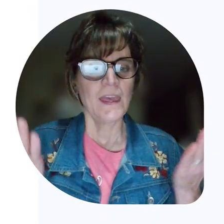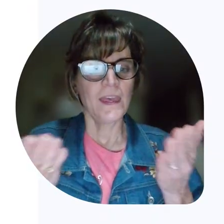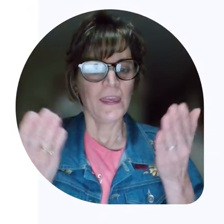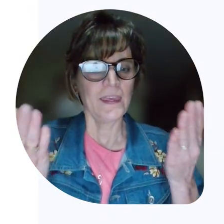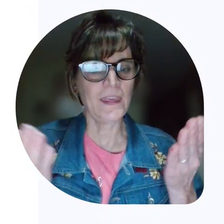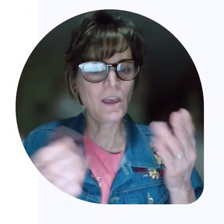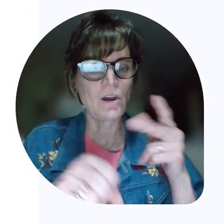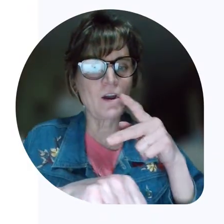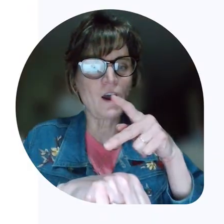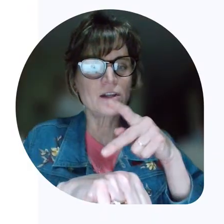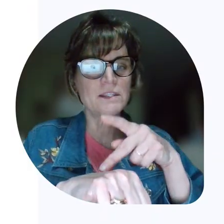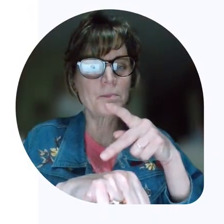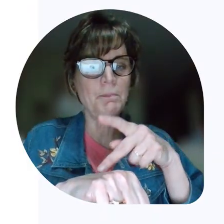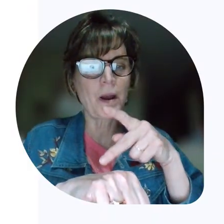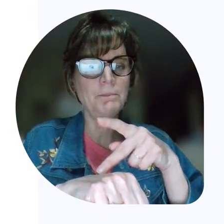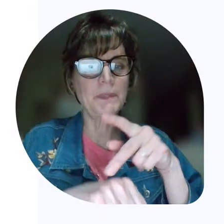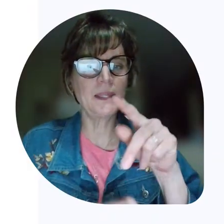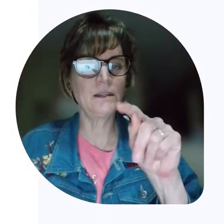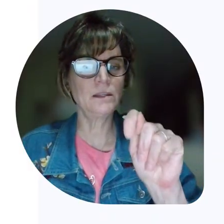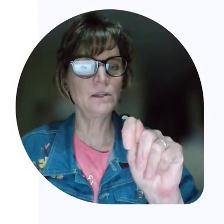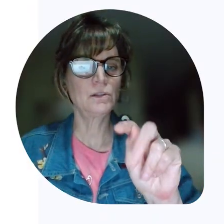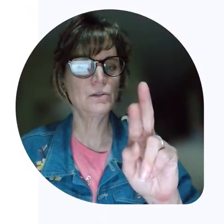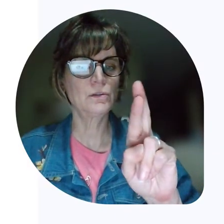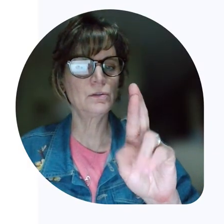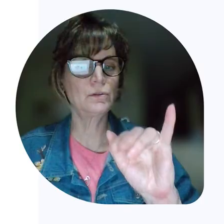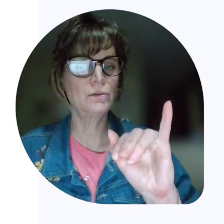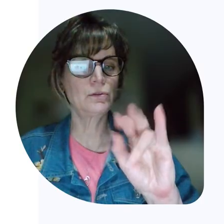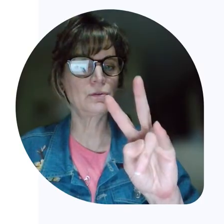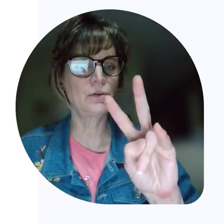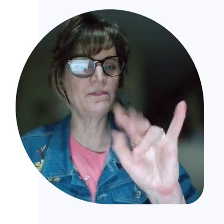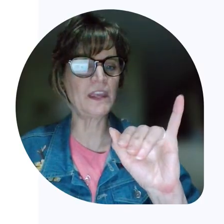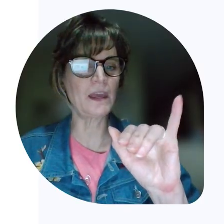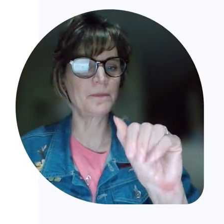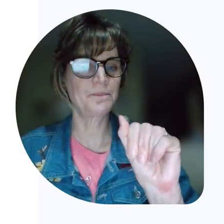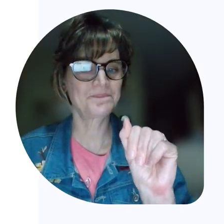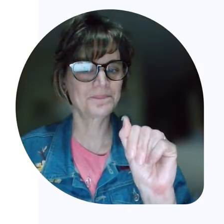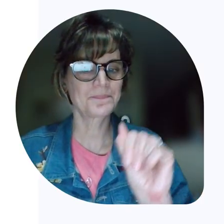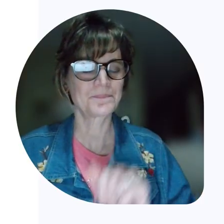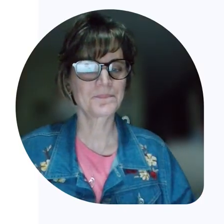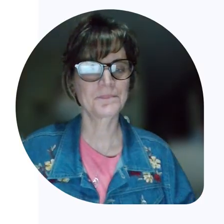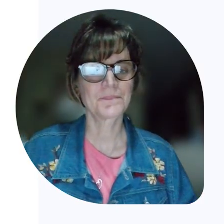Here are some pumpkin trivia.